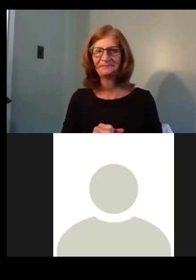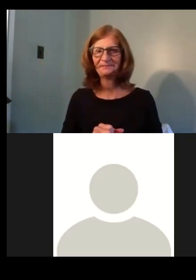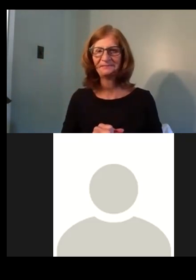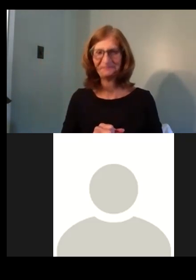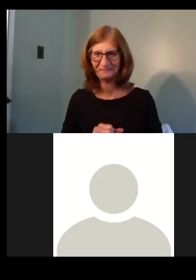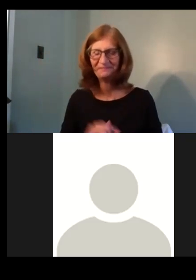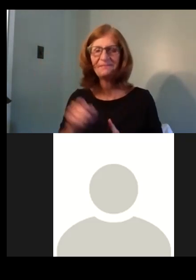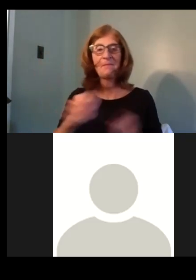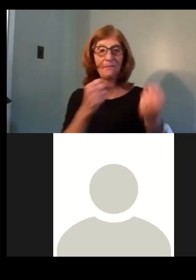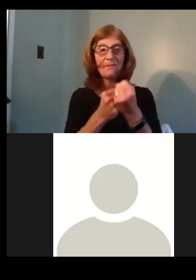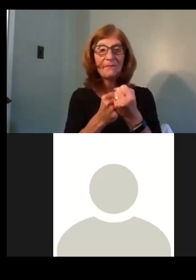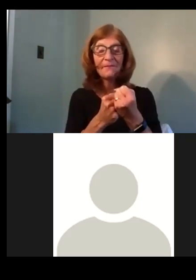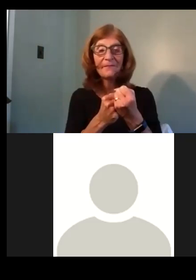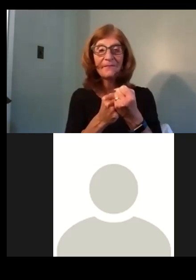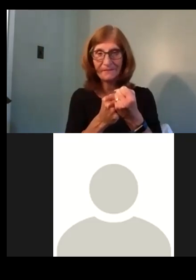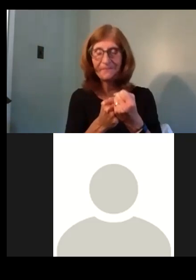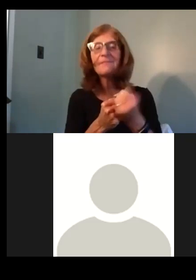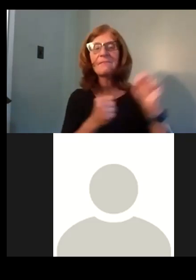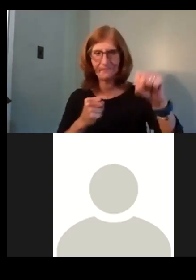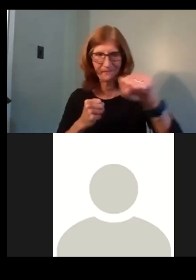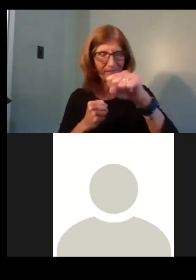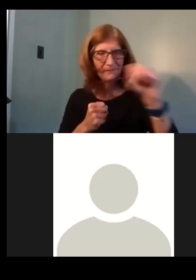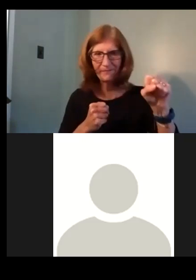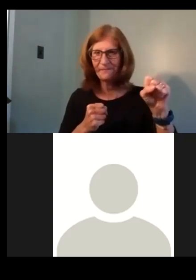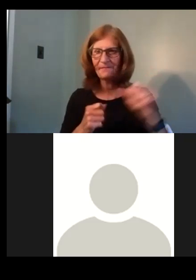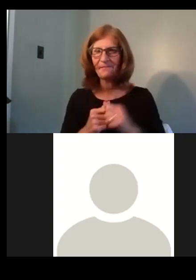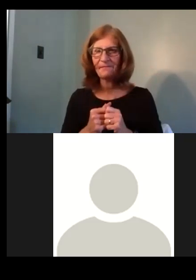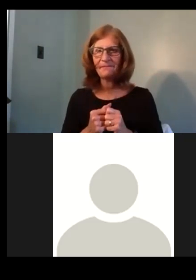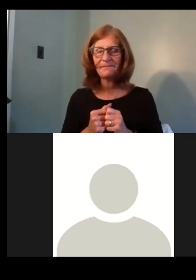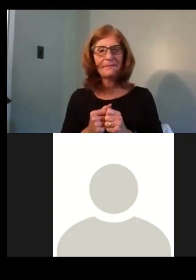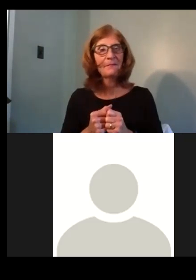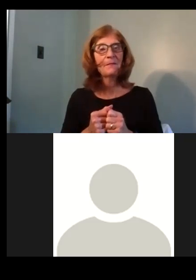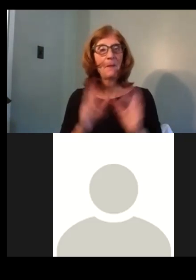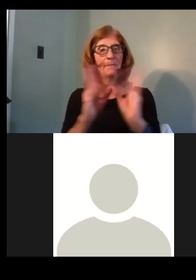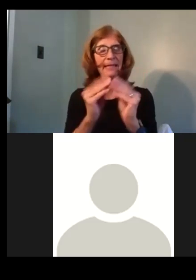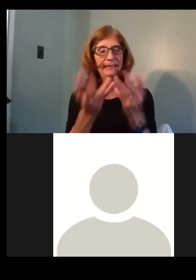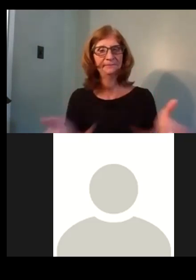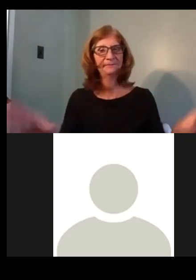All those in favor? Aye. Aye. Meeting stands adjourned. Thank you so much.